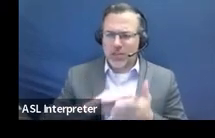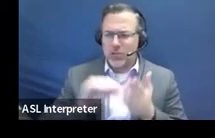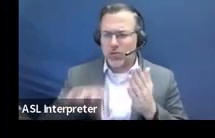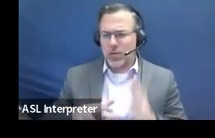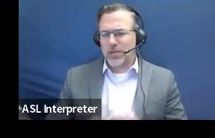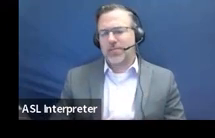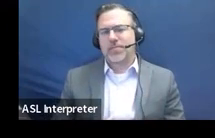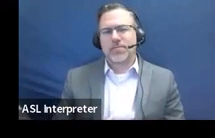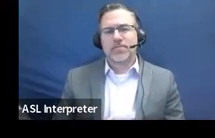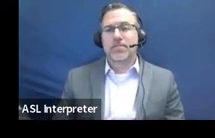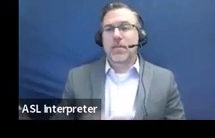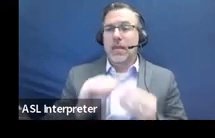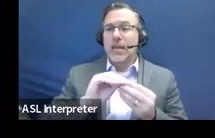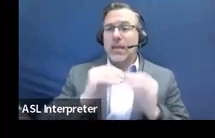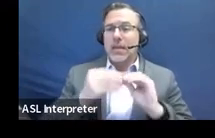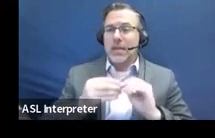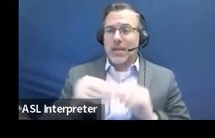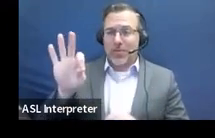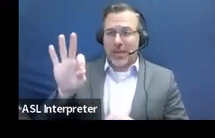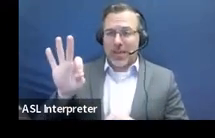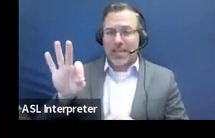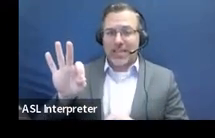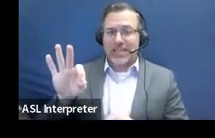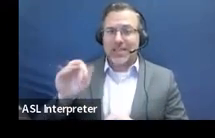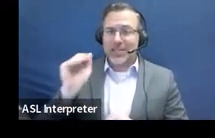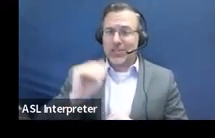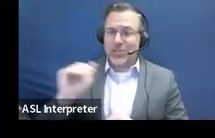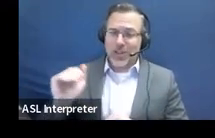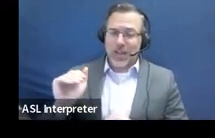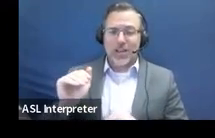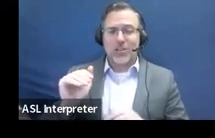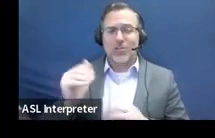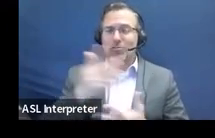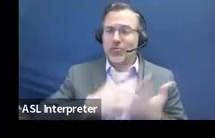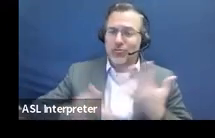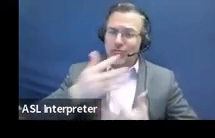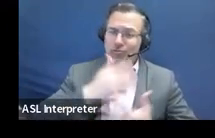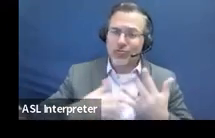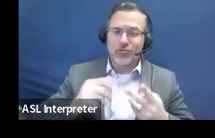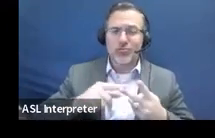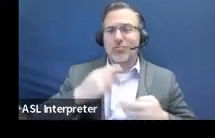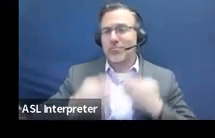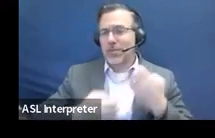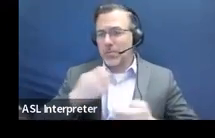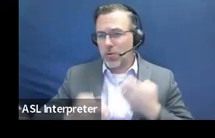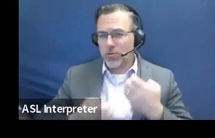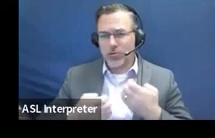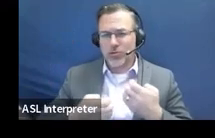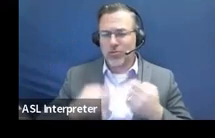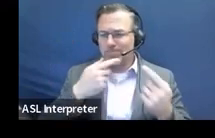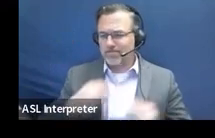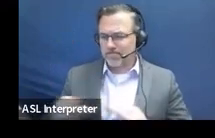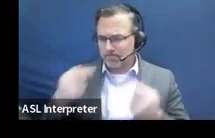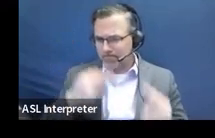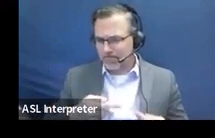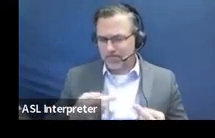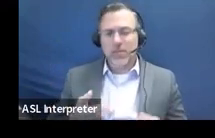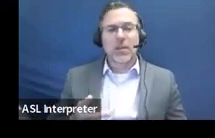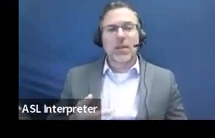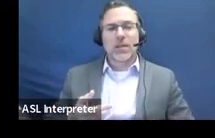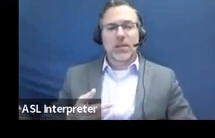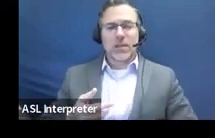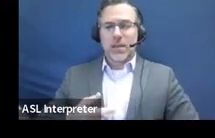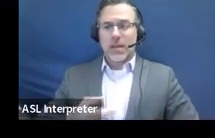Then number nine is about the child's social or emotional deficits, if any observed by